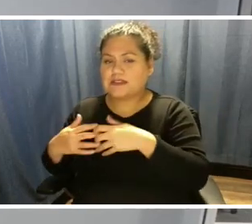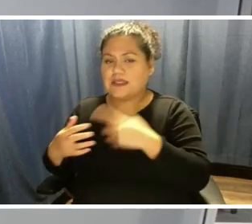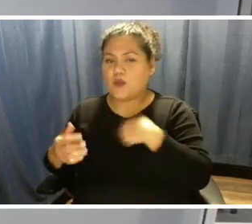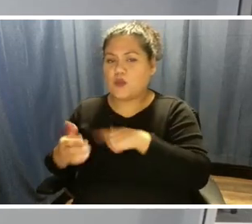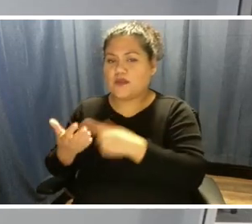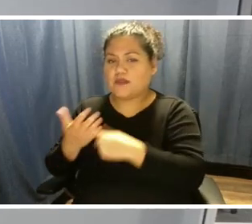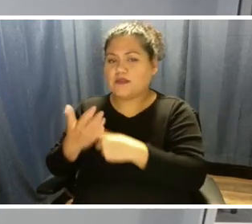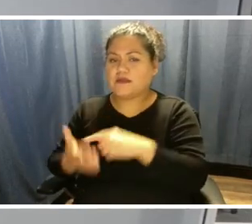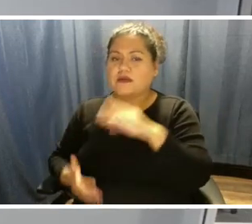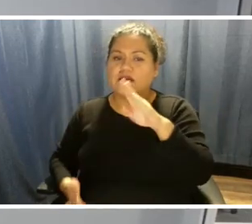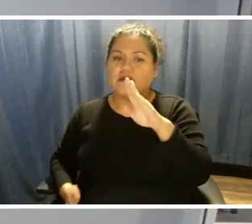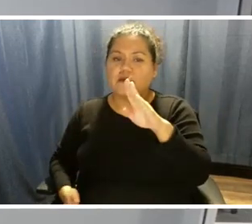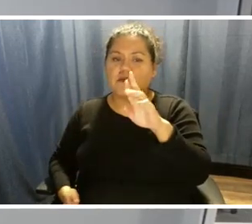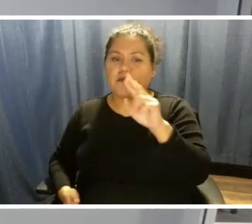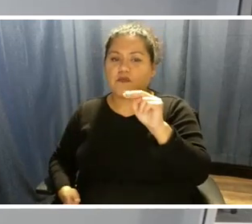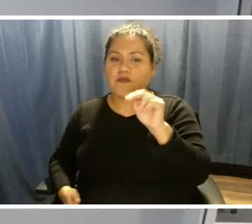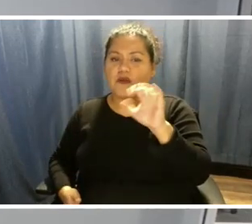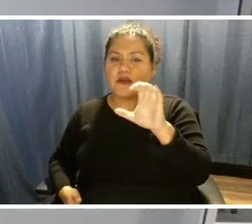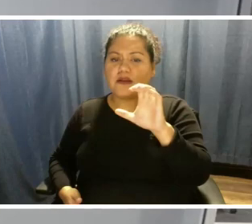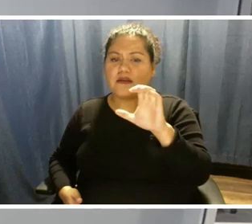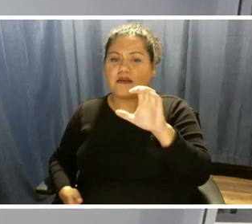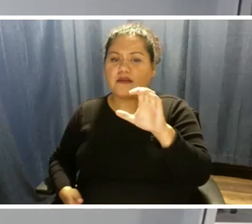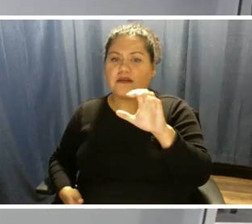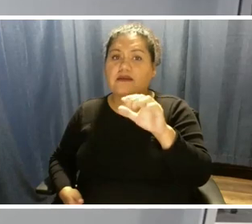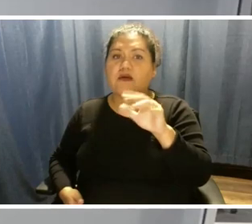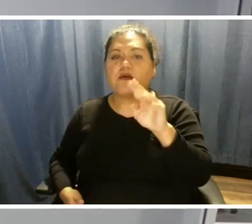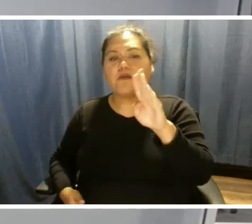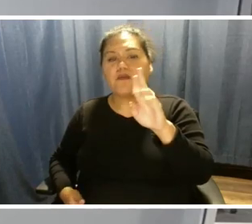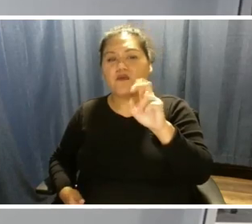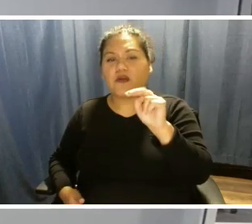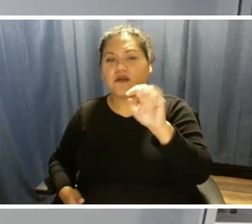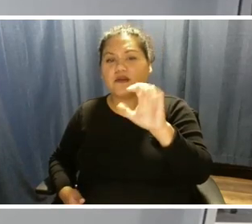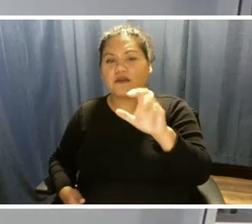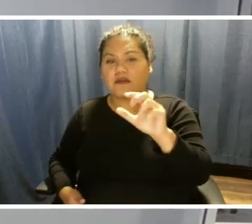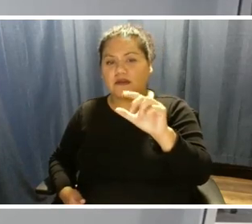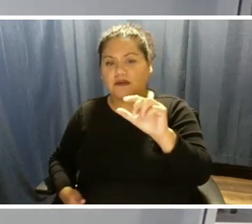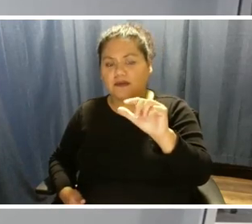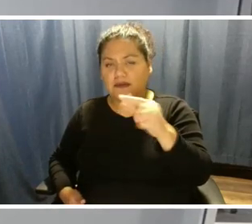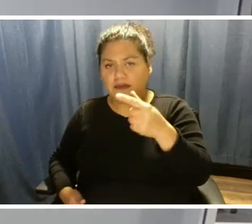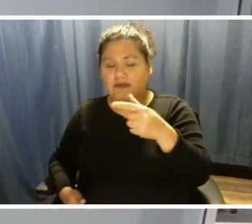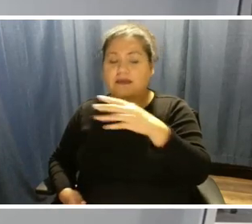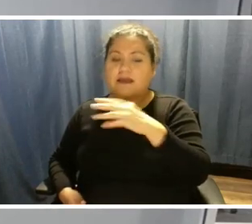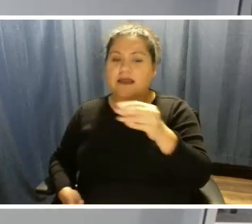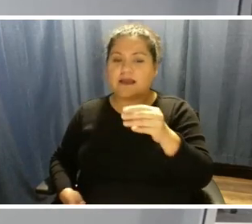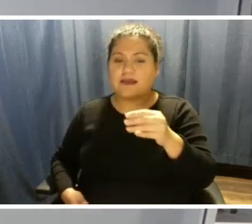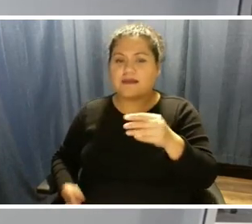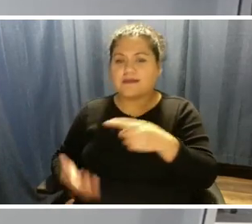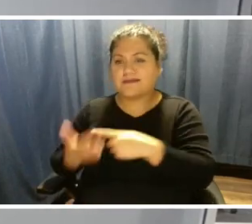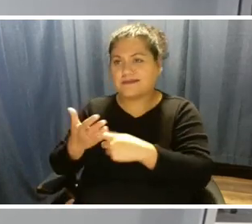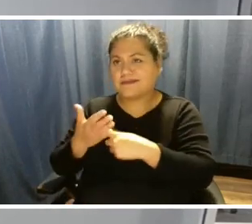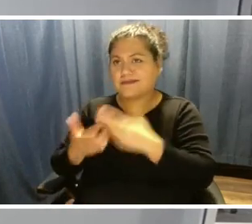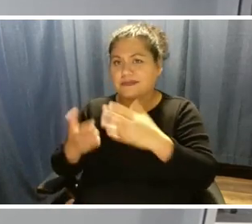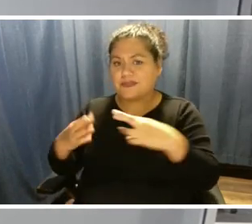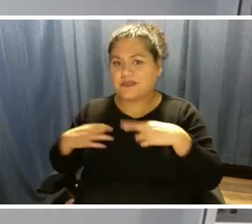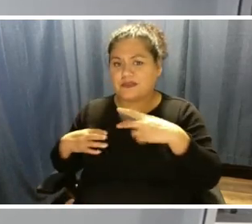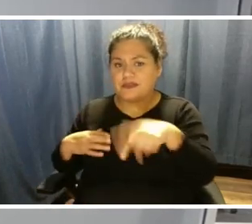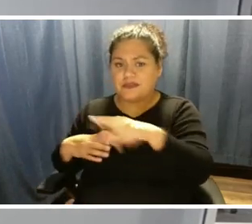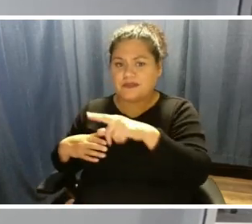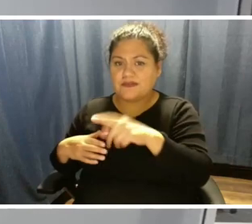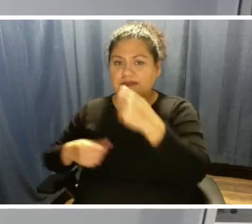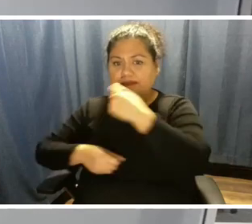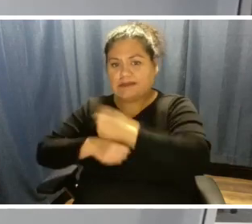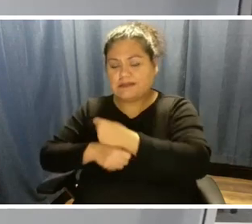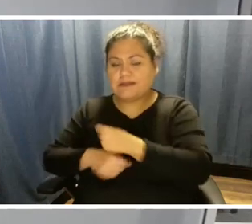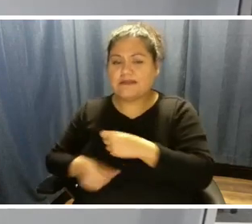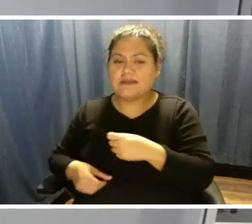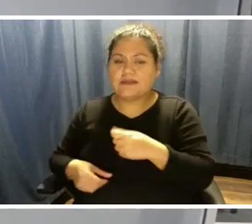bronic units we've been working through an evaluation of their retirement. And that was, you may recall, when we initiated the flex power bundle to